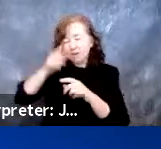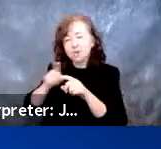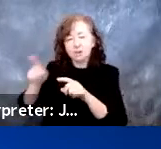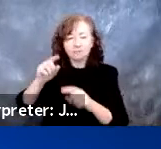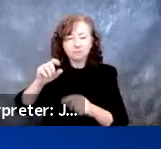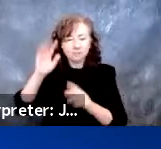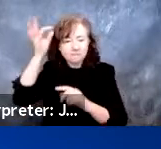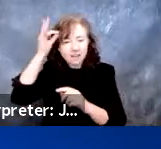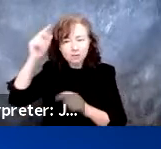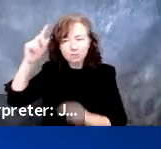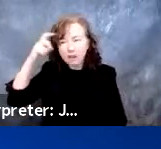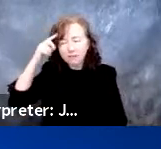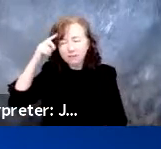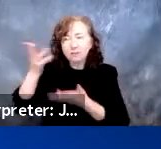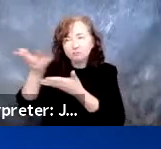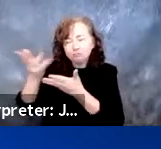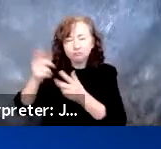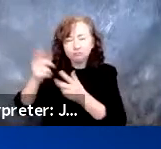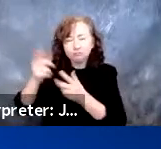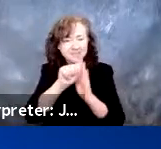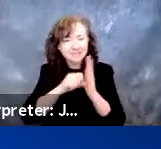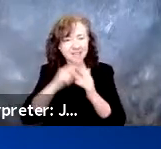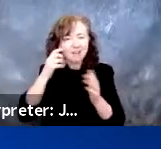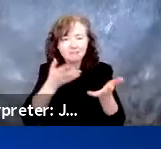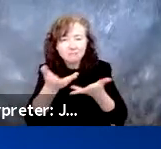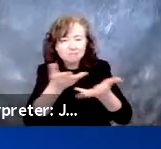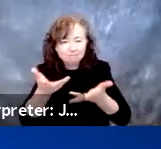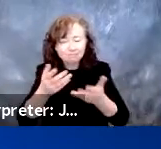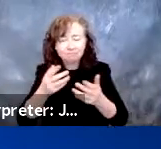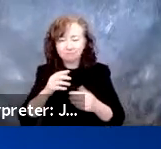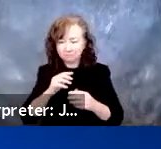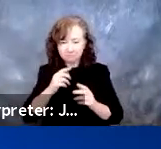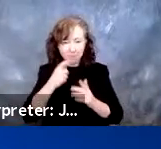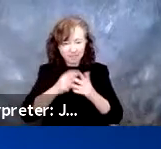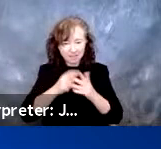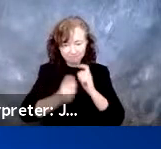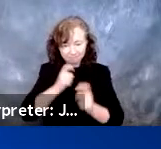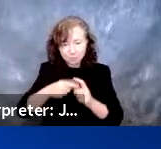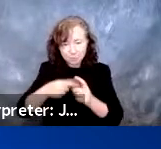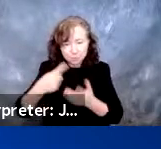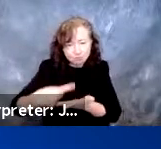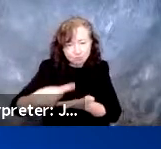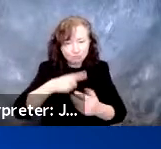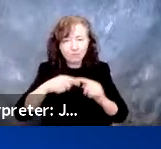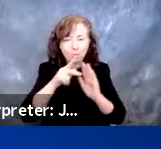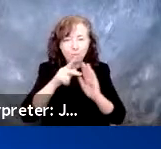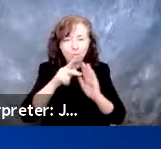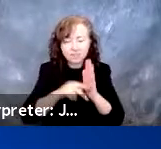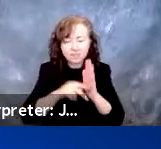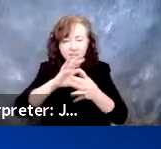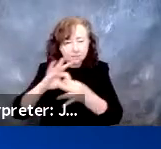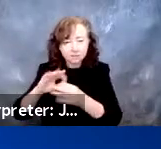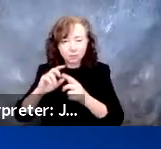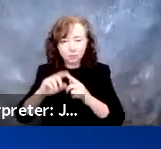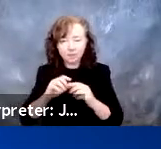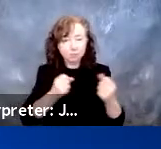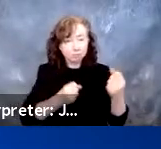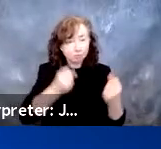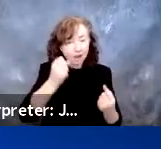2010, and has contributed to legislative, regulatory, and other policy-related initiatives addressing driver rehabilitation,